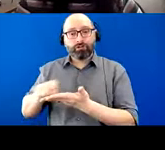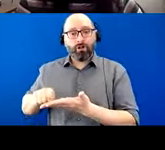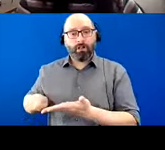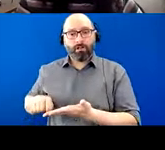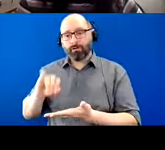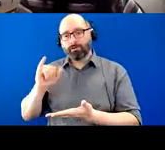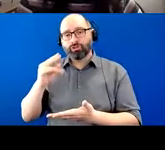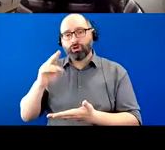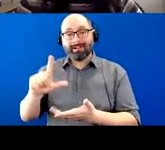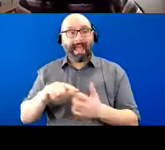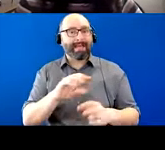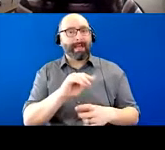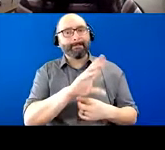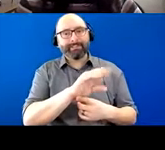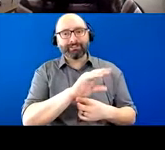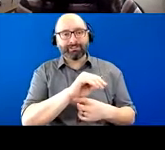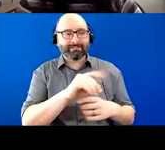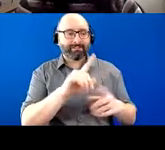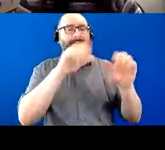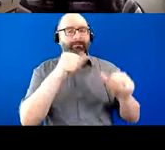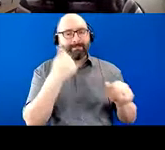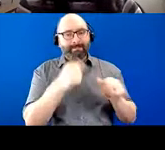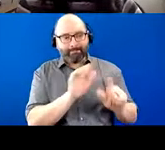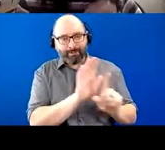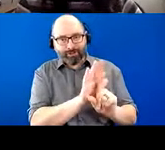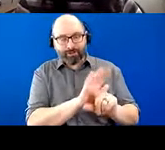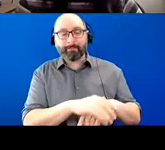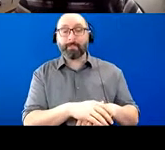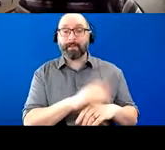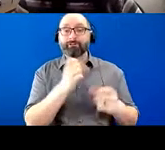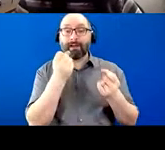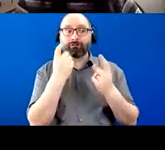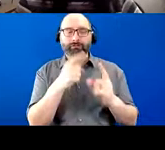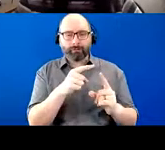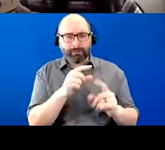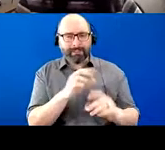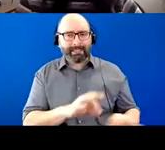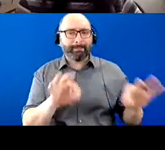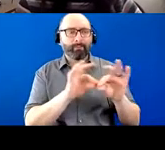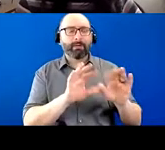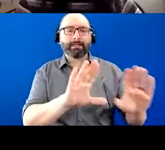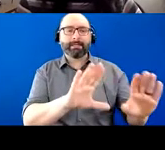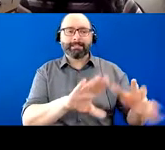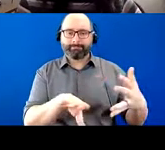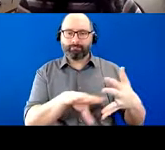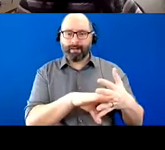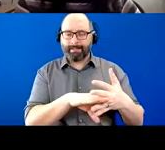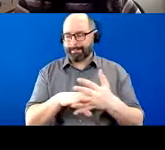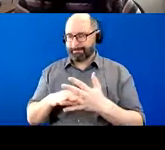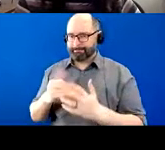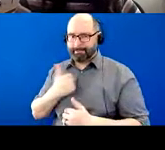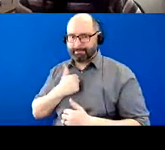pictures of him as possible to remember him by. She understood the importance of taking breaks for herself. And she started